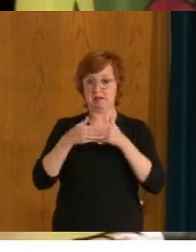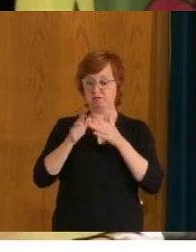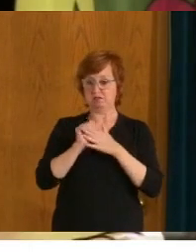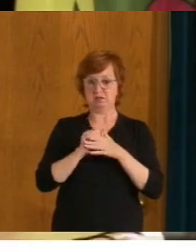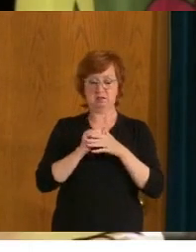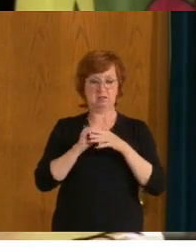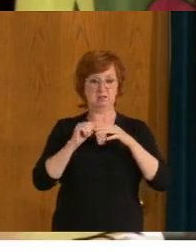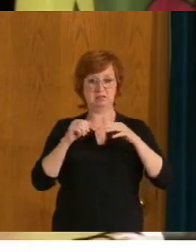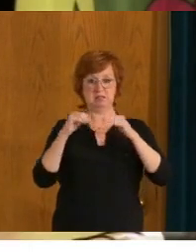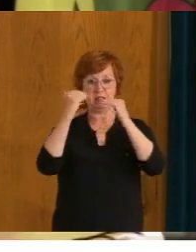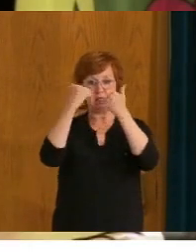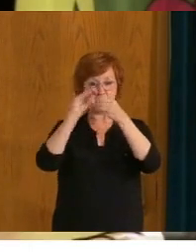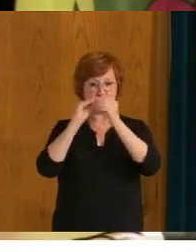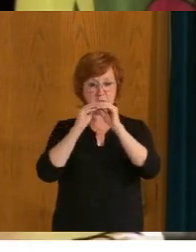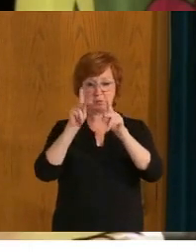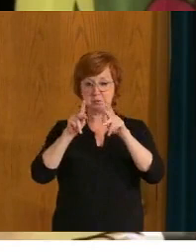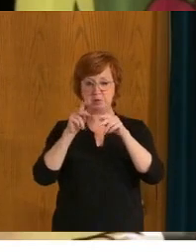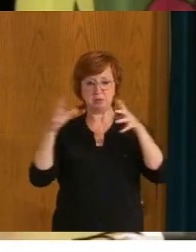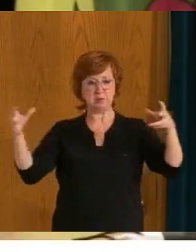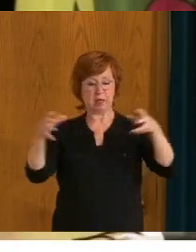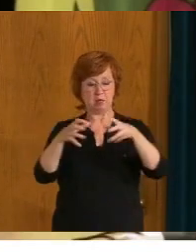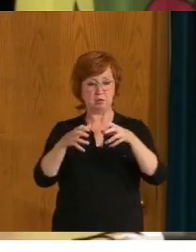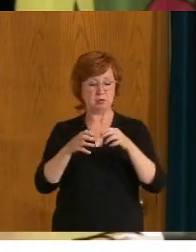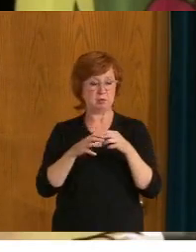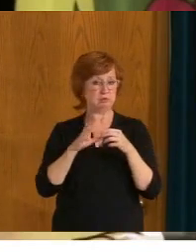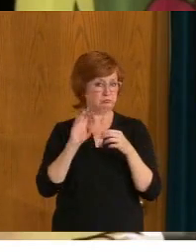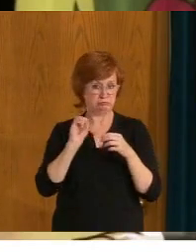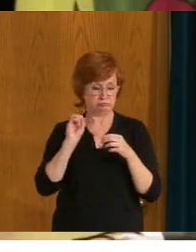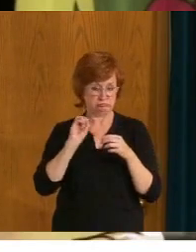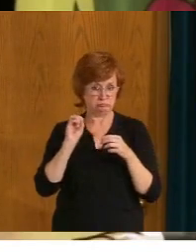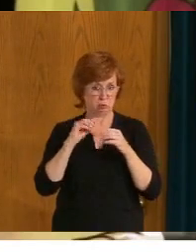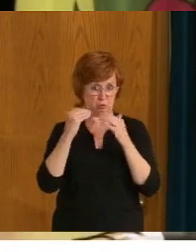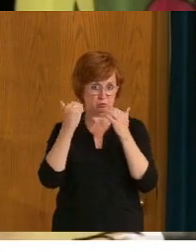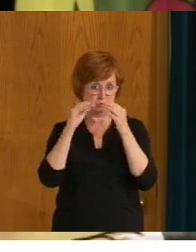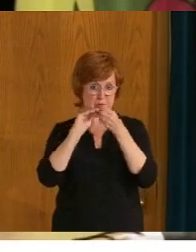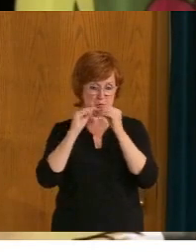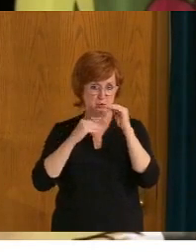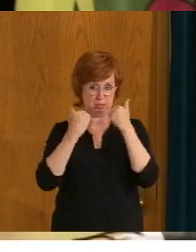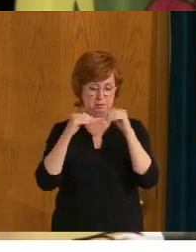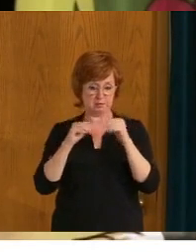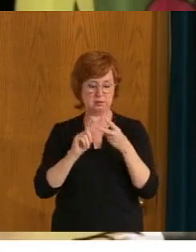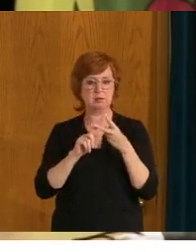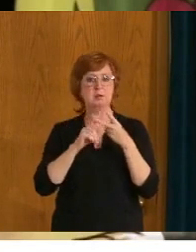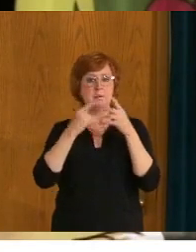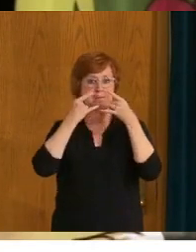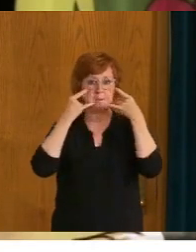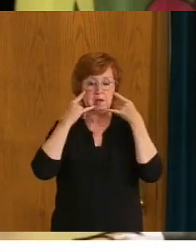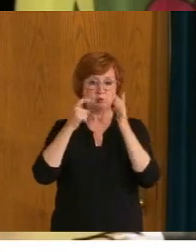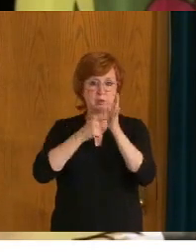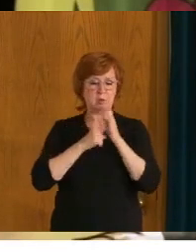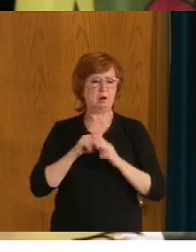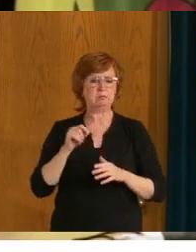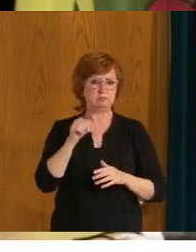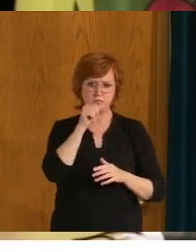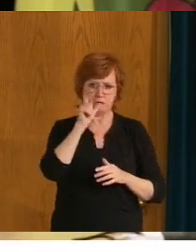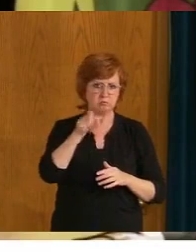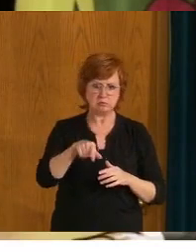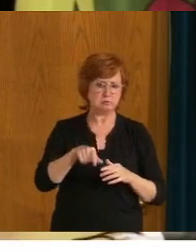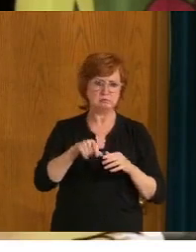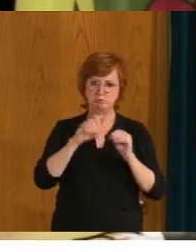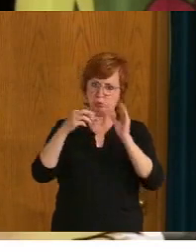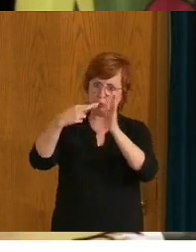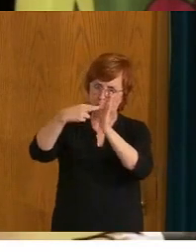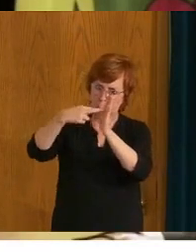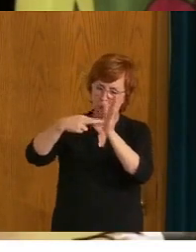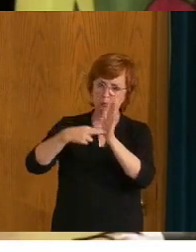requirements to wear a mask, although you may want to continue to wear a mask in certain situations, in particular if